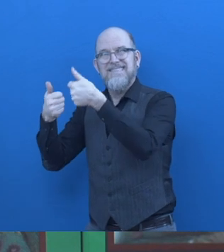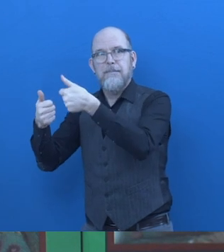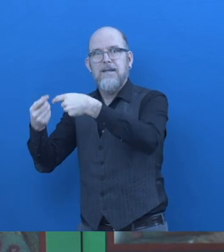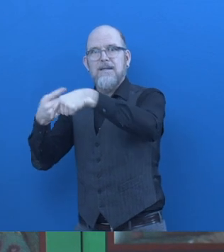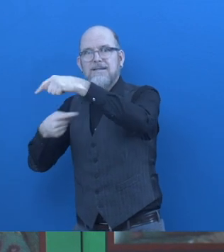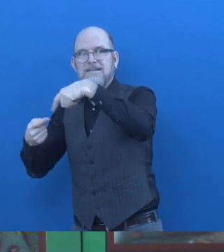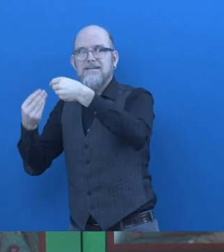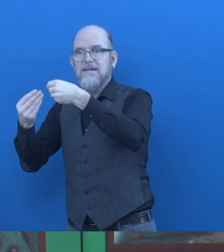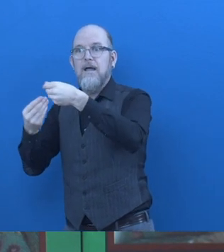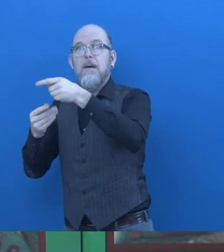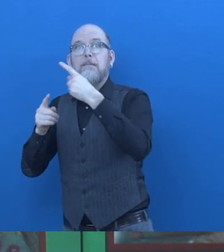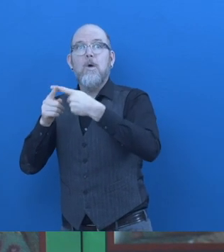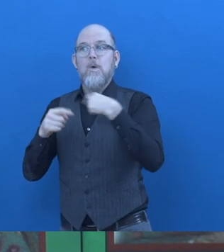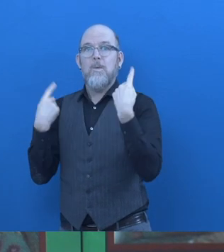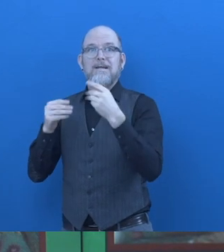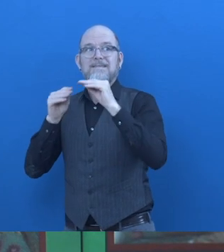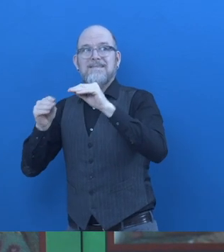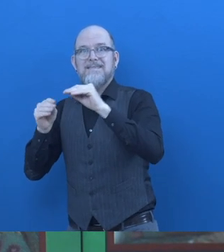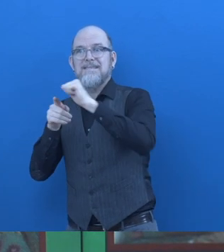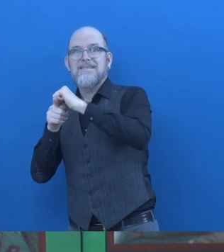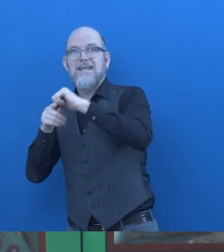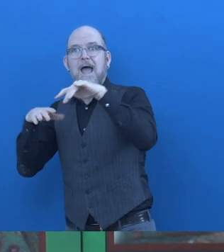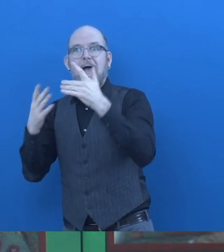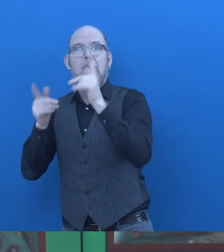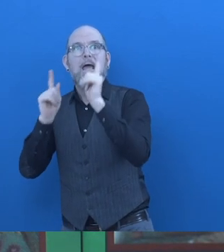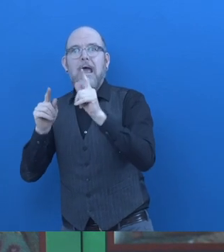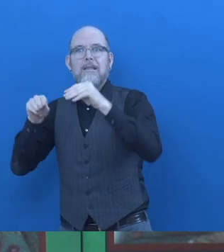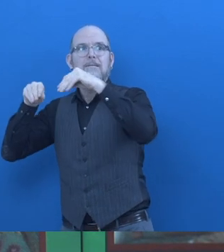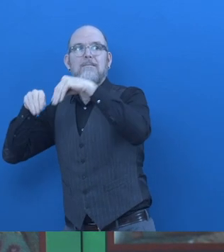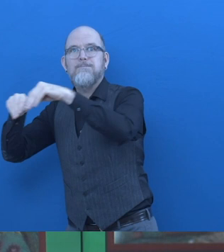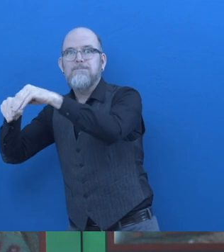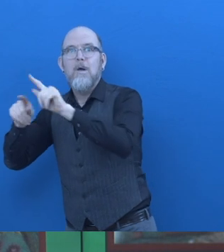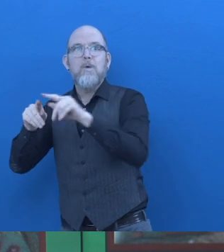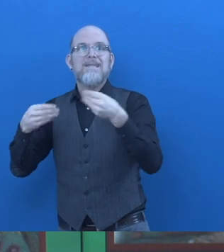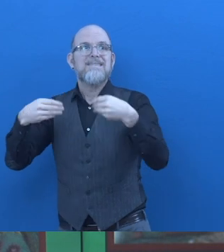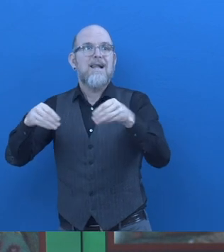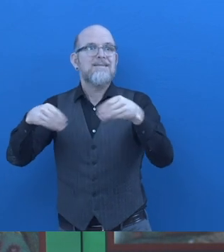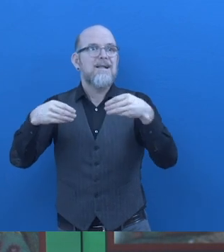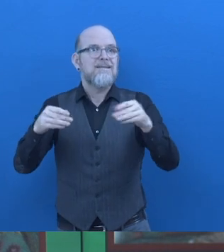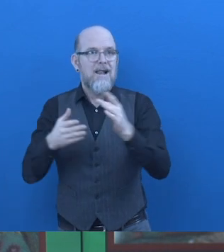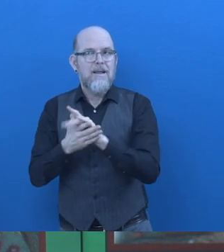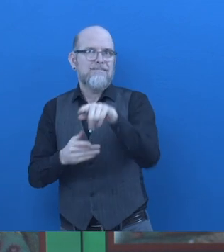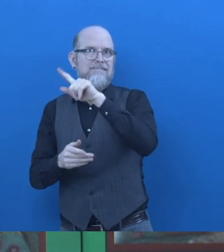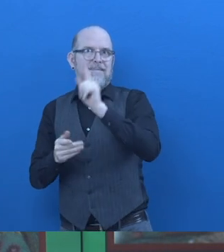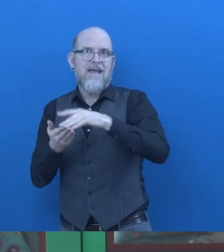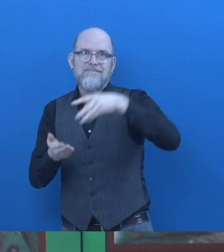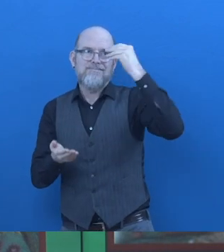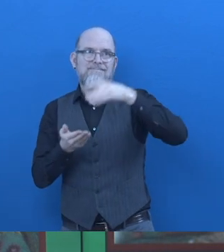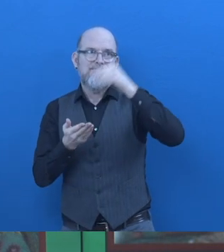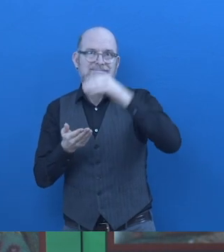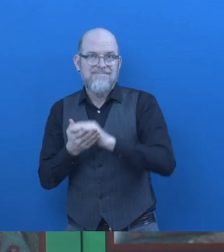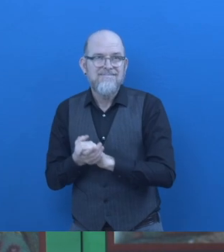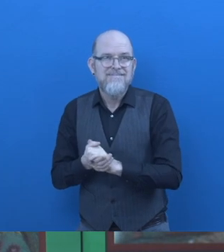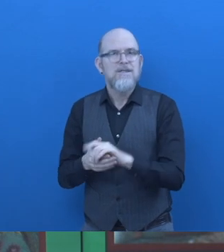We did a lot of capacity building for the market linkage and so they manage the capital and business. And